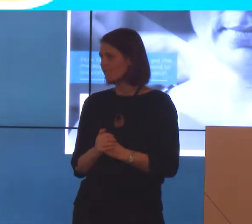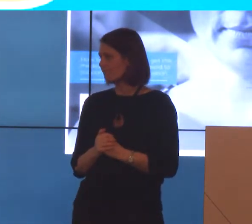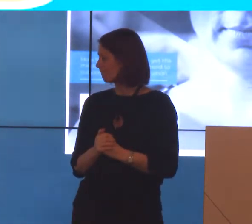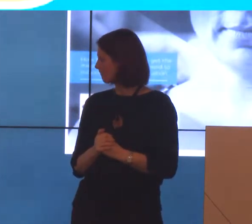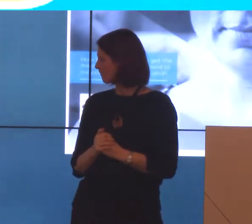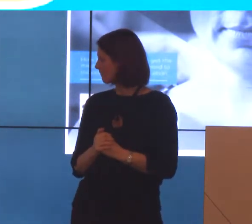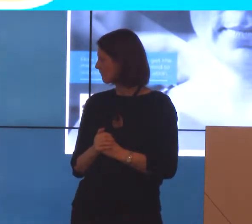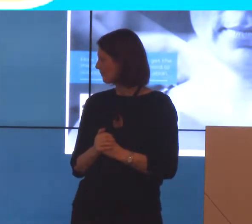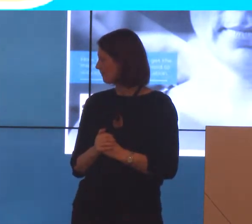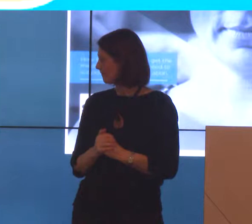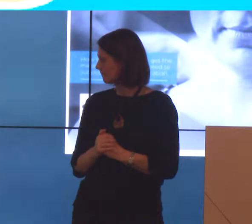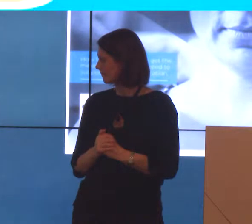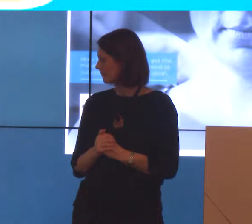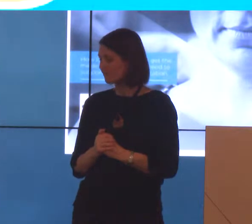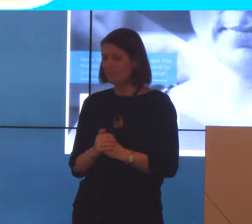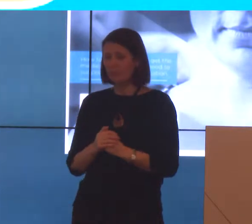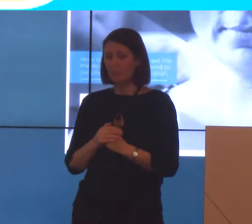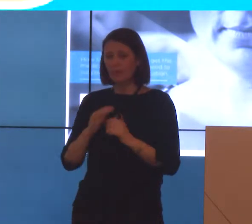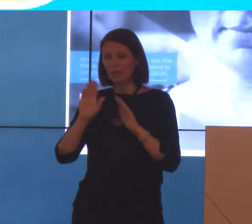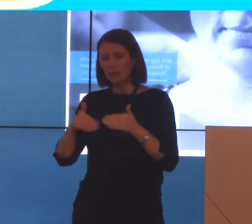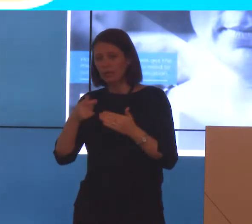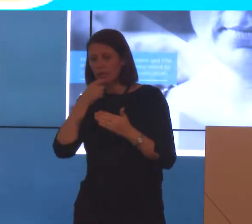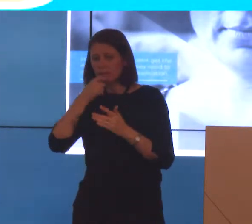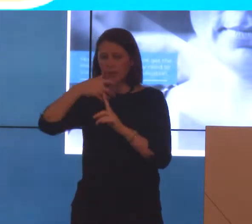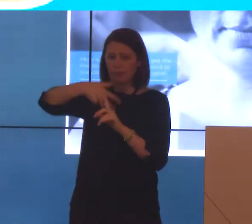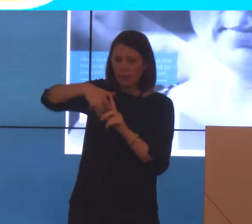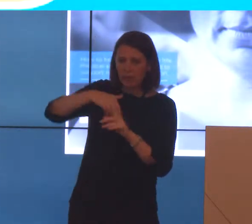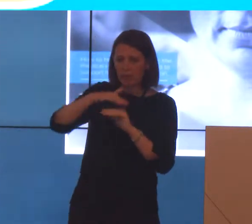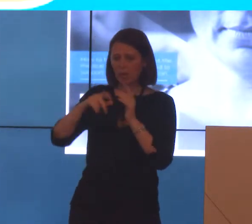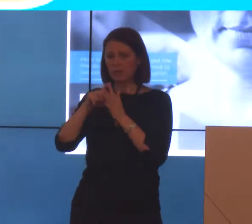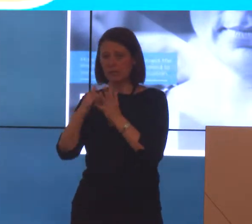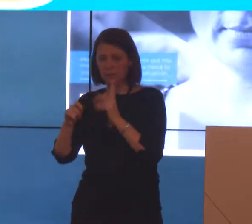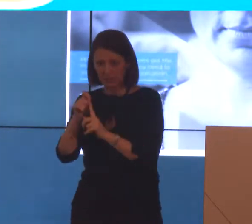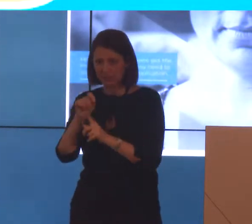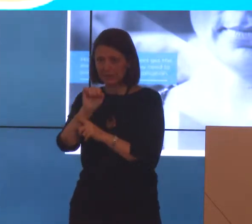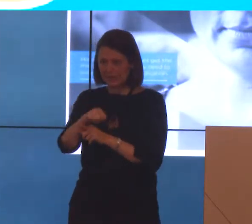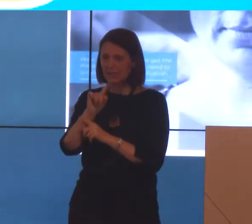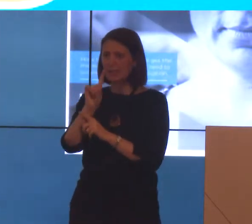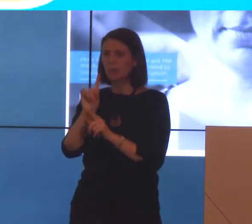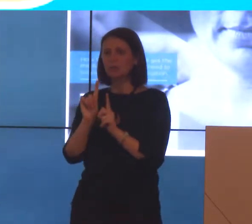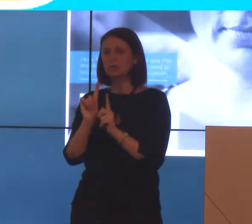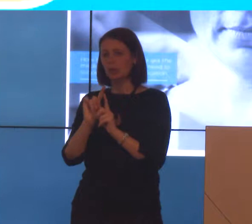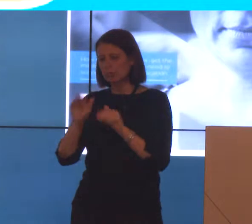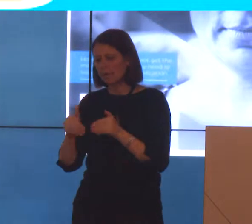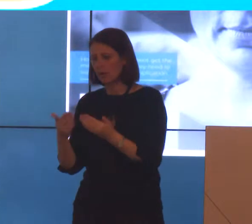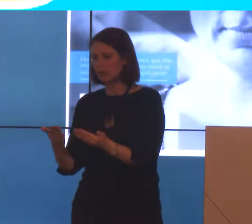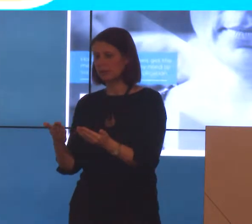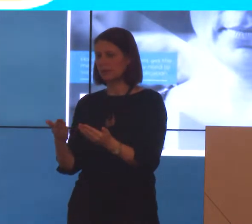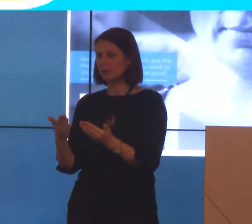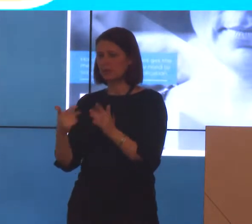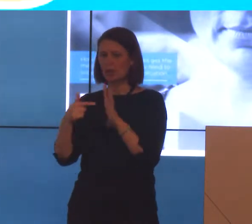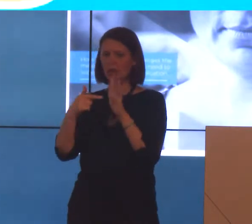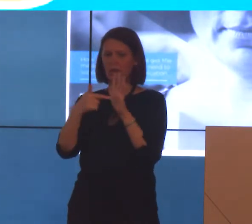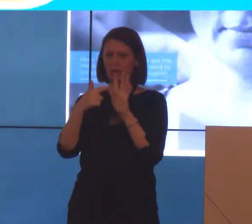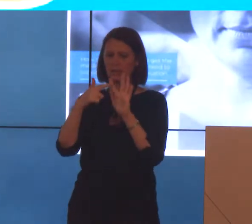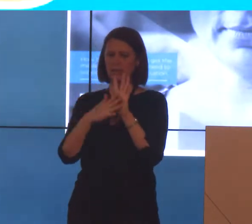it tells you, it provides a bit of background to the DSP, but what it does is provide template